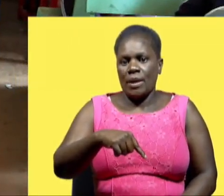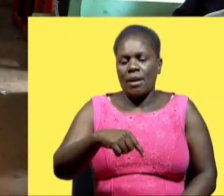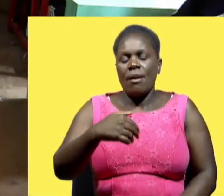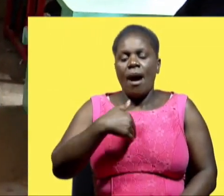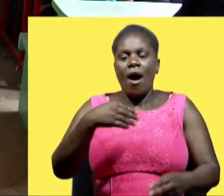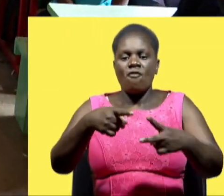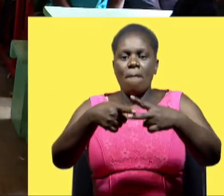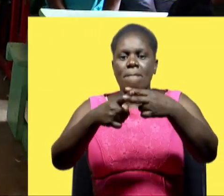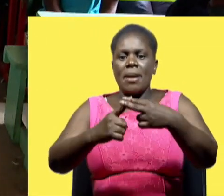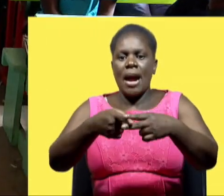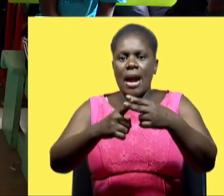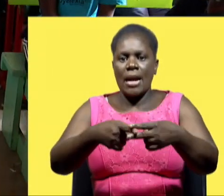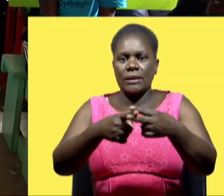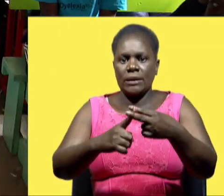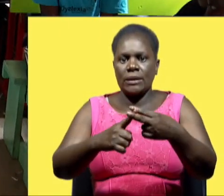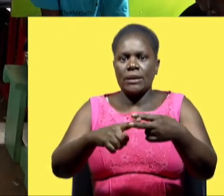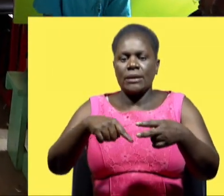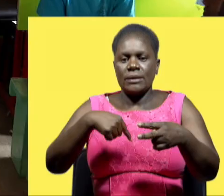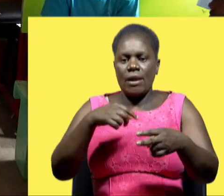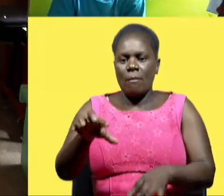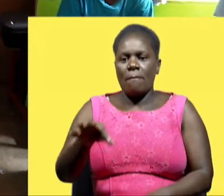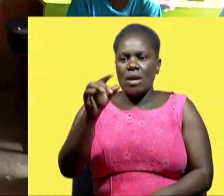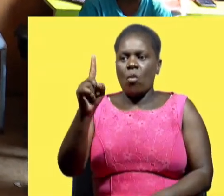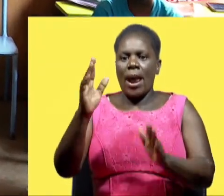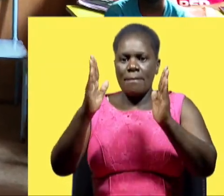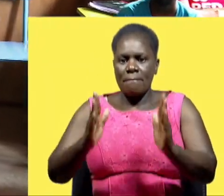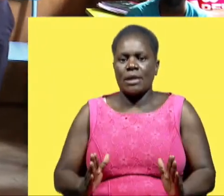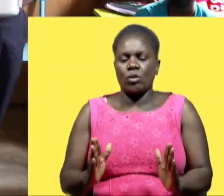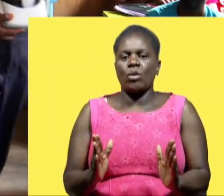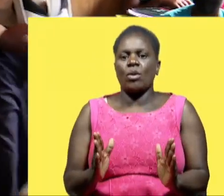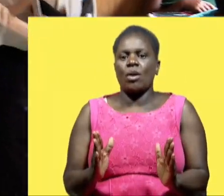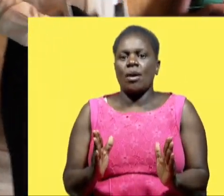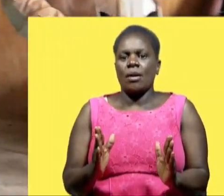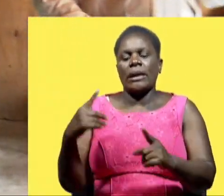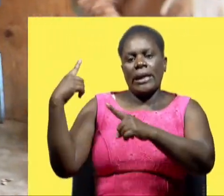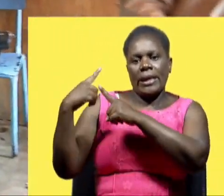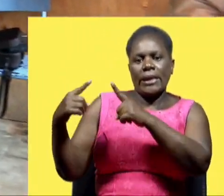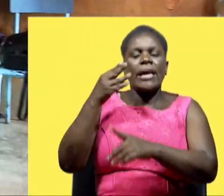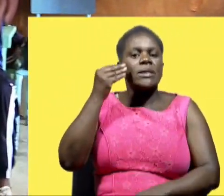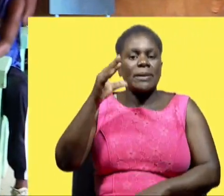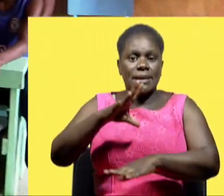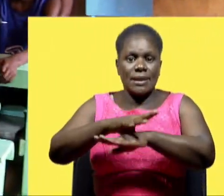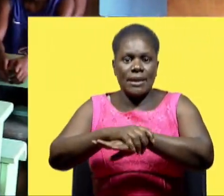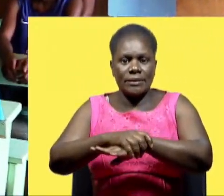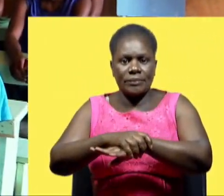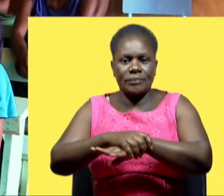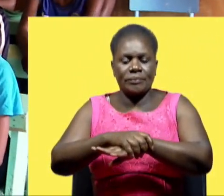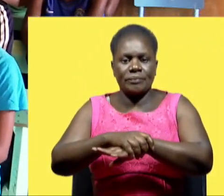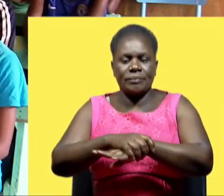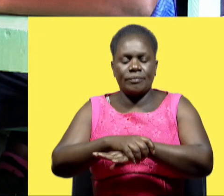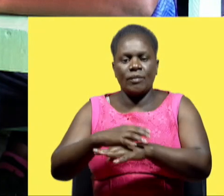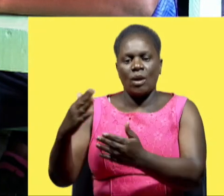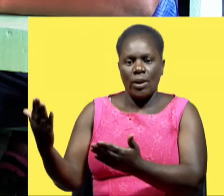to come with their machines and we are going to be picking one person at a time so that we have this experience. Dennis and Samson,